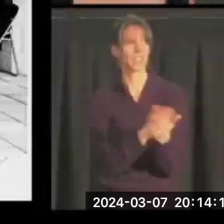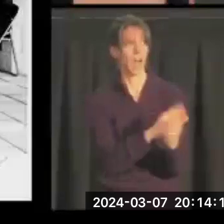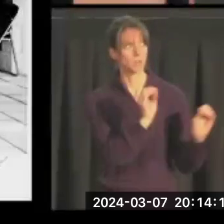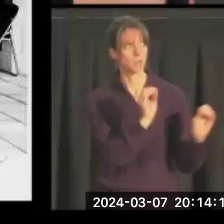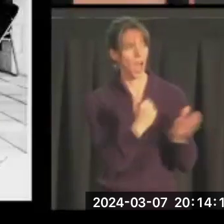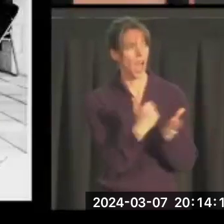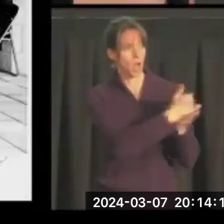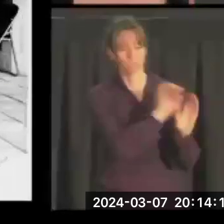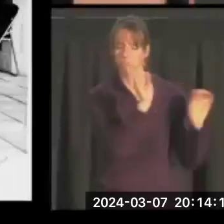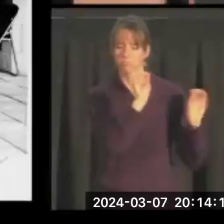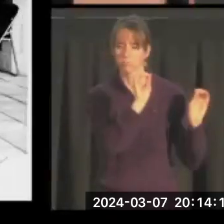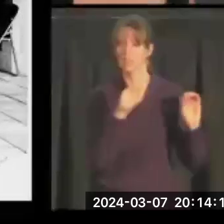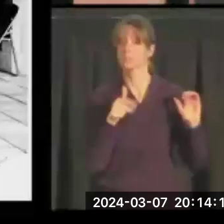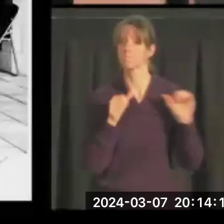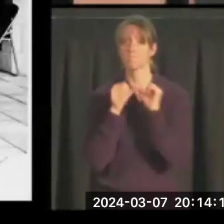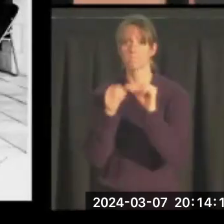render assistance.